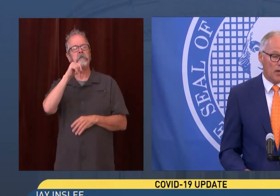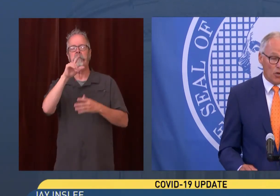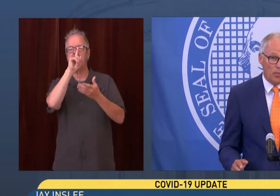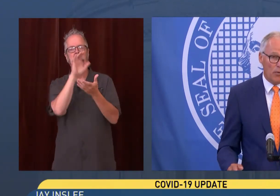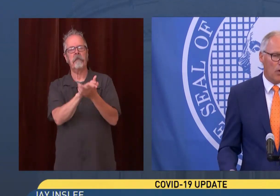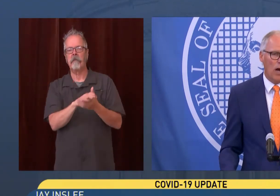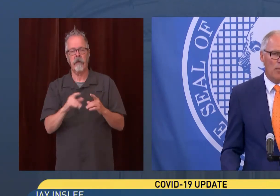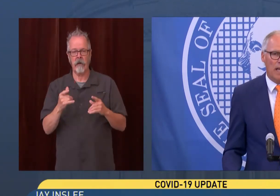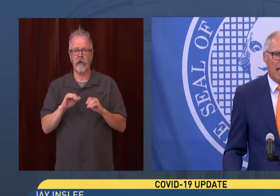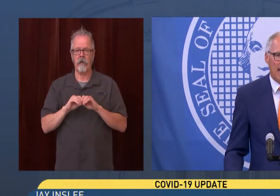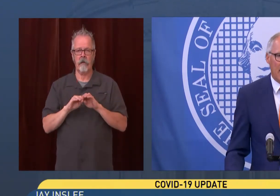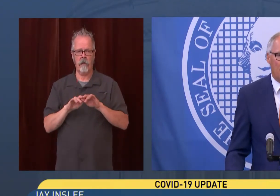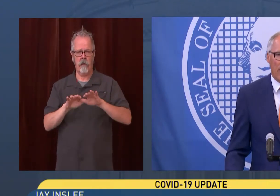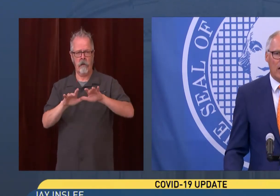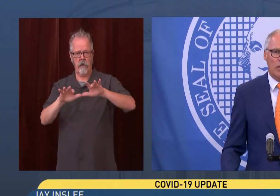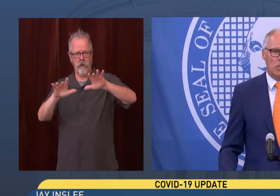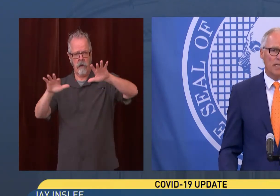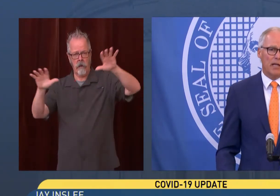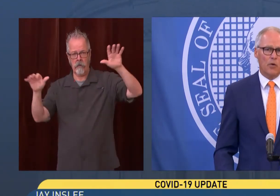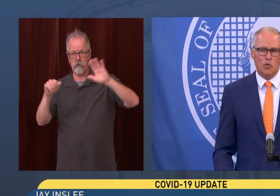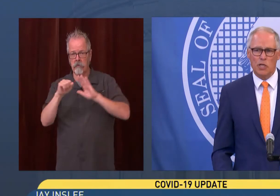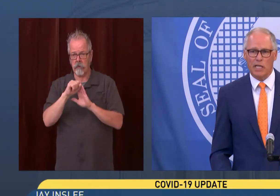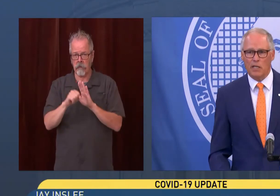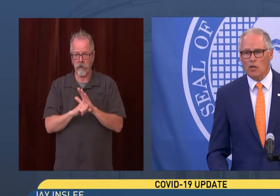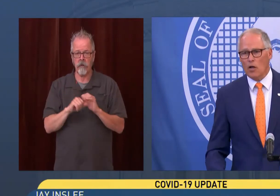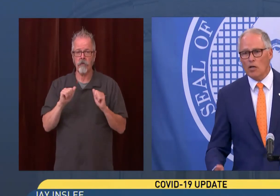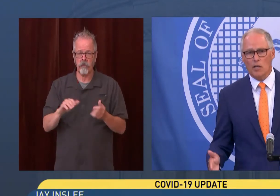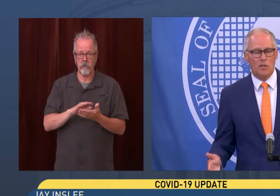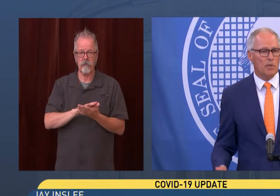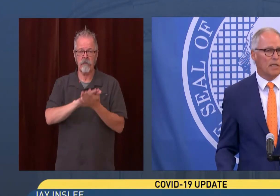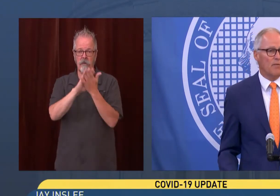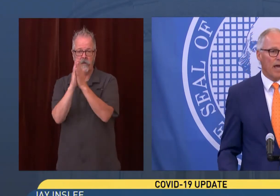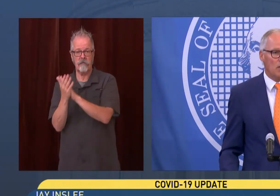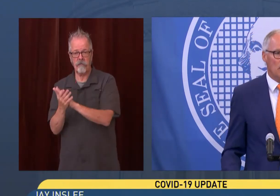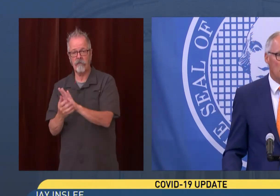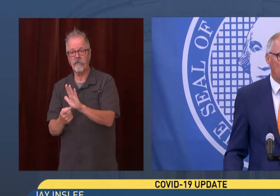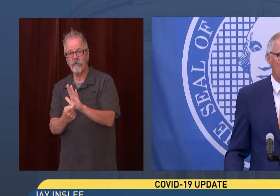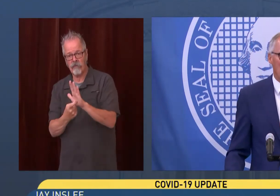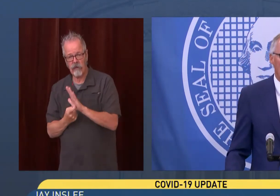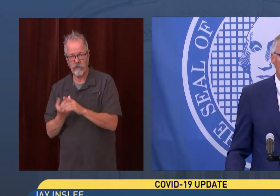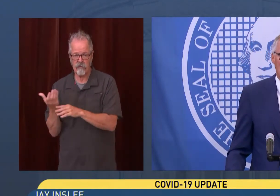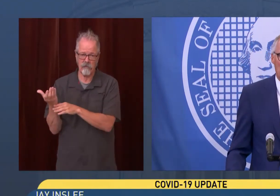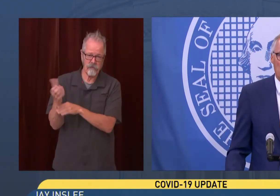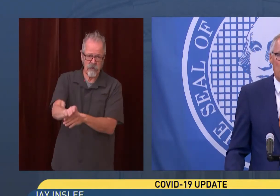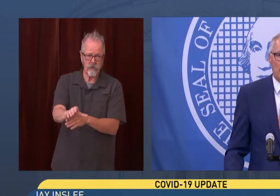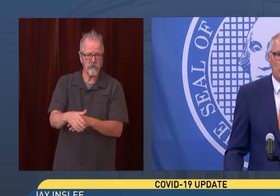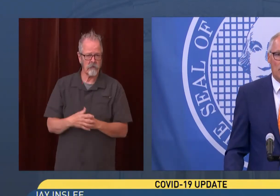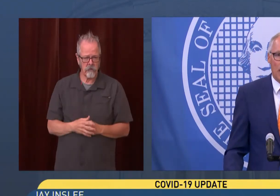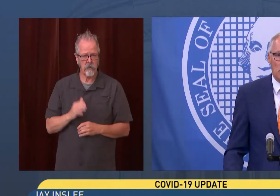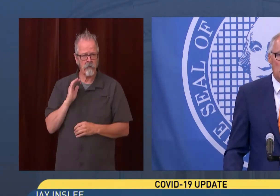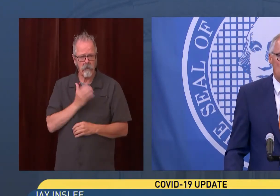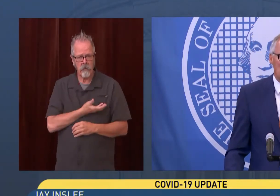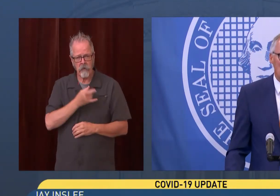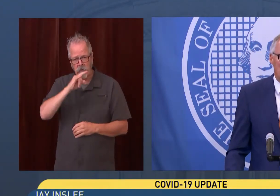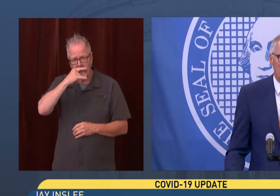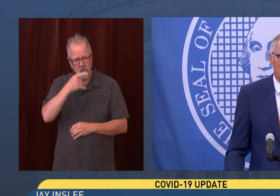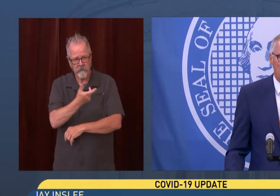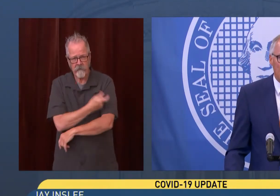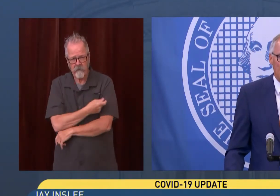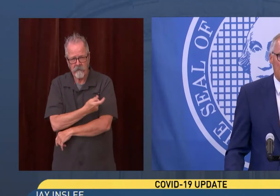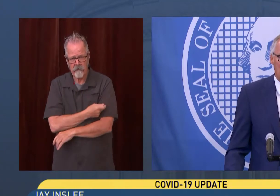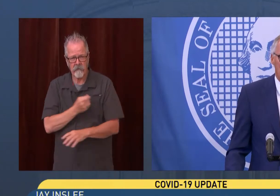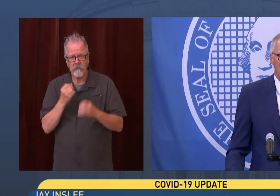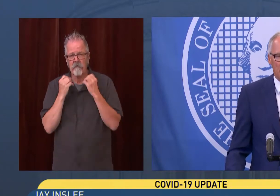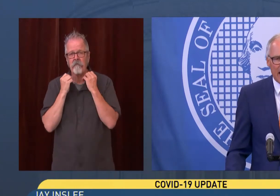requirement, could be a requirement. And frankly, it's not that earth shaking. Look, our kids have been getting vaccinated for mumps and pertussis and measles